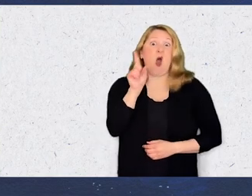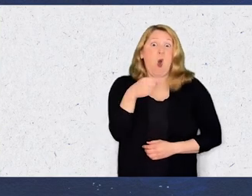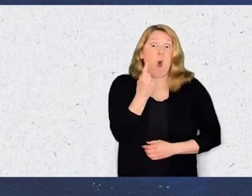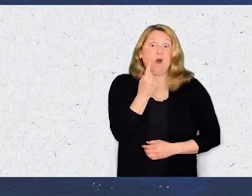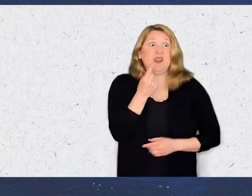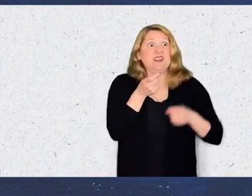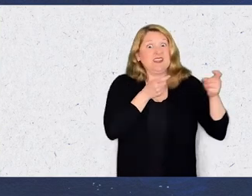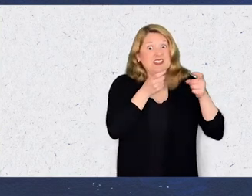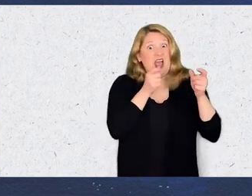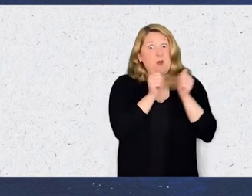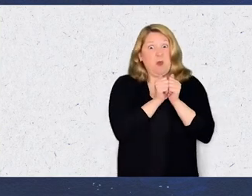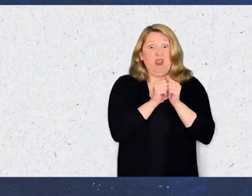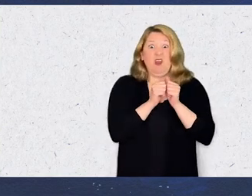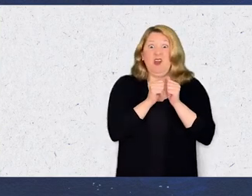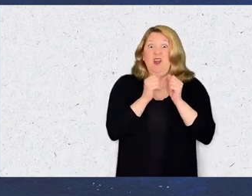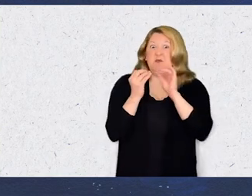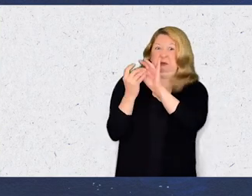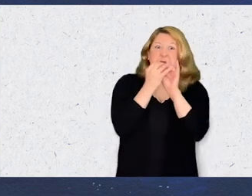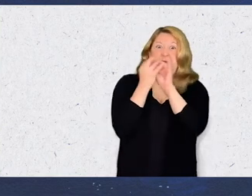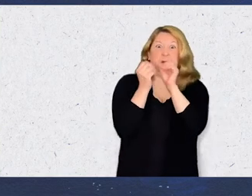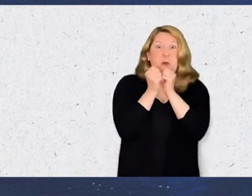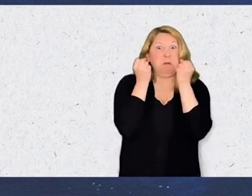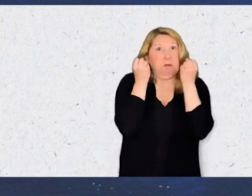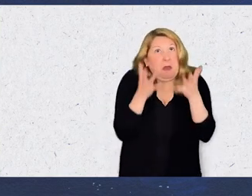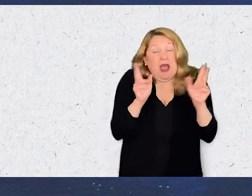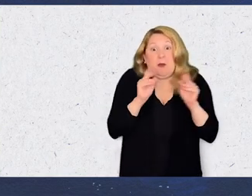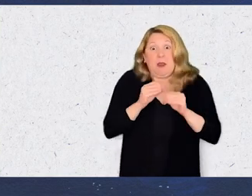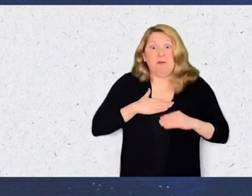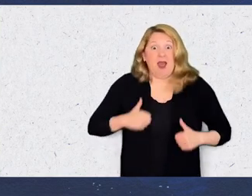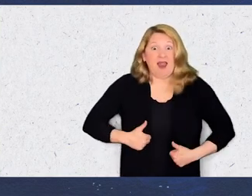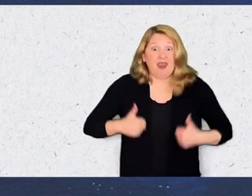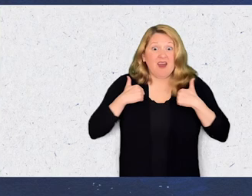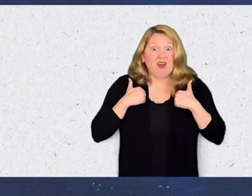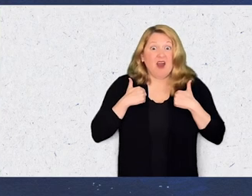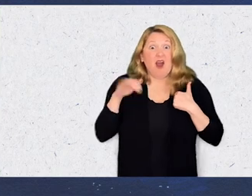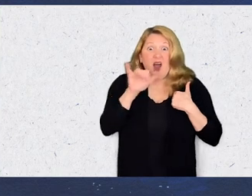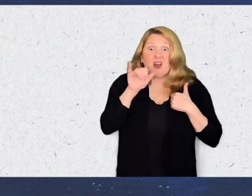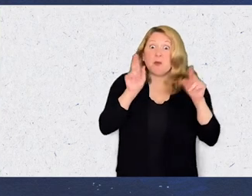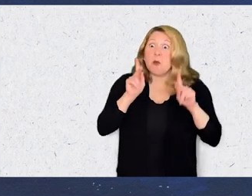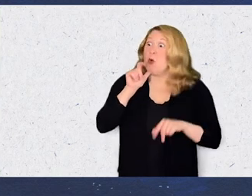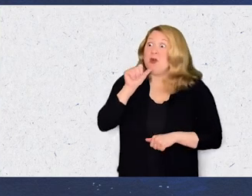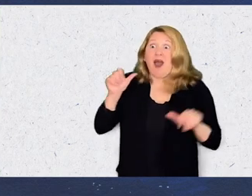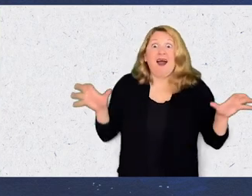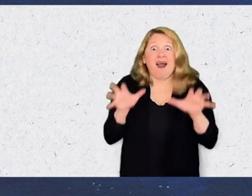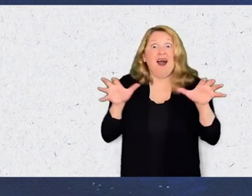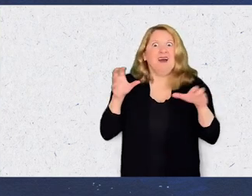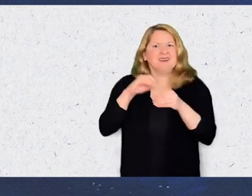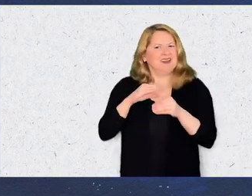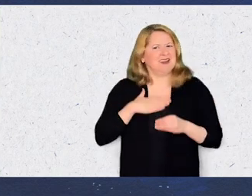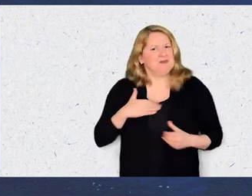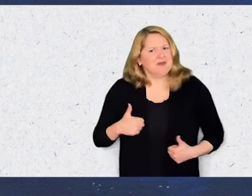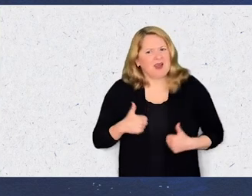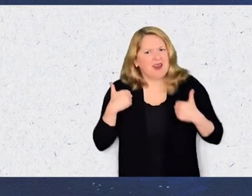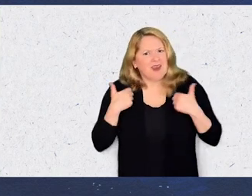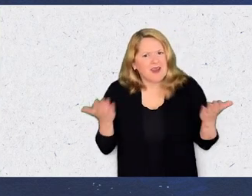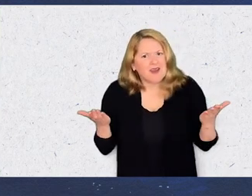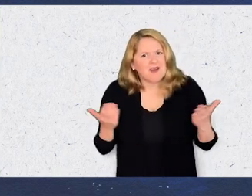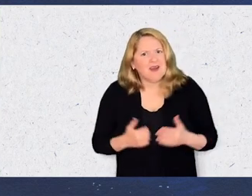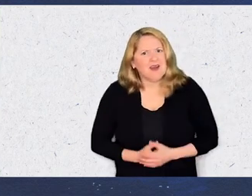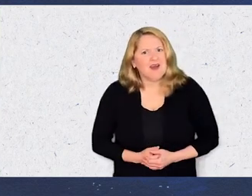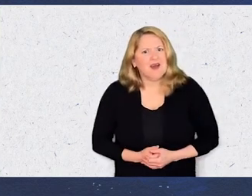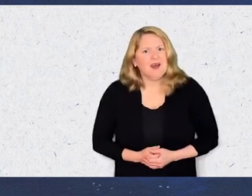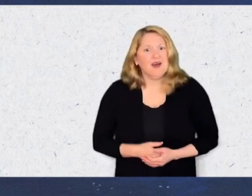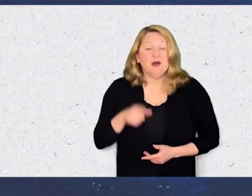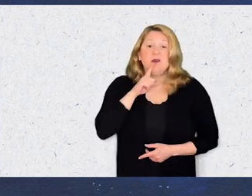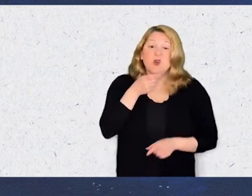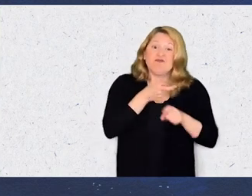have not only dealt with fighting with so many people in my life, as well as people not actively in my